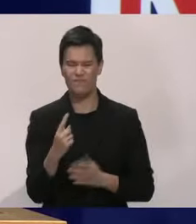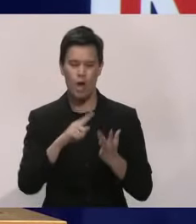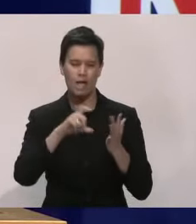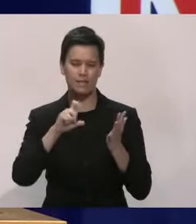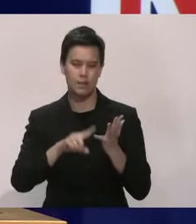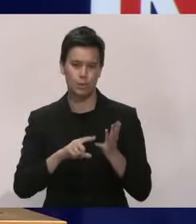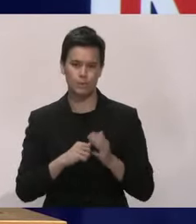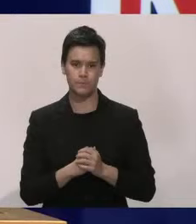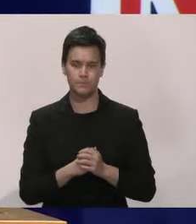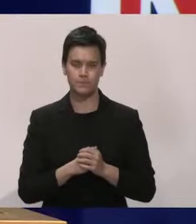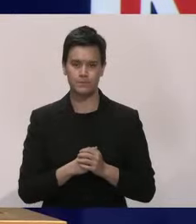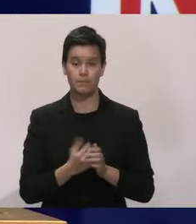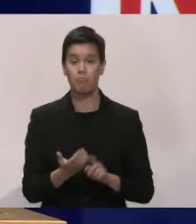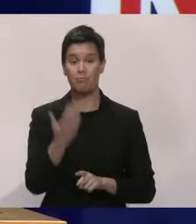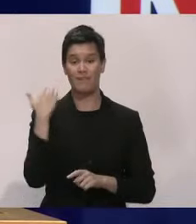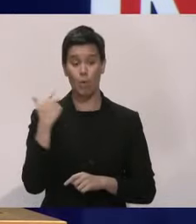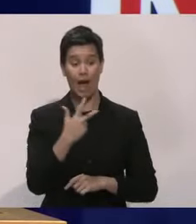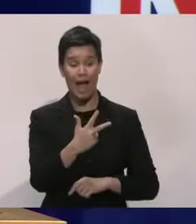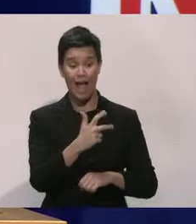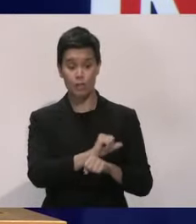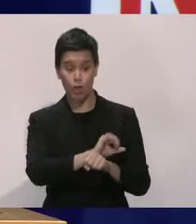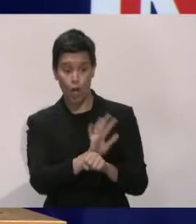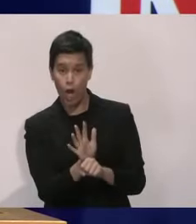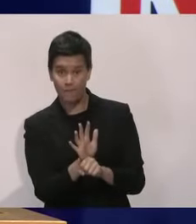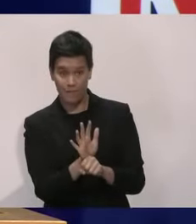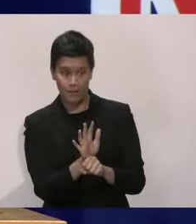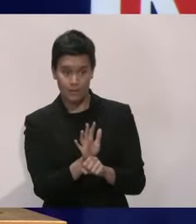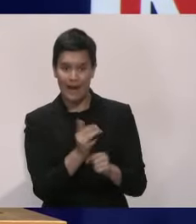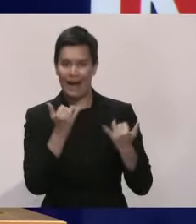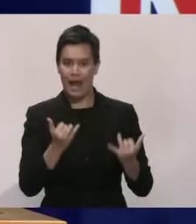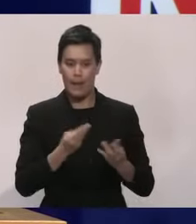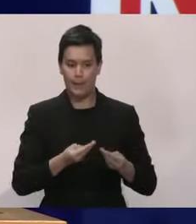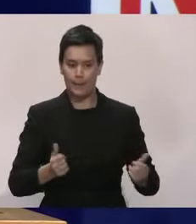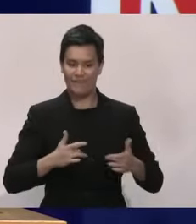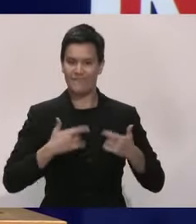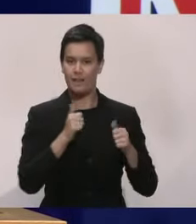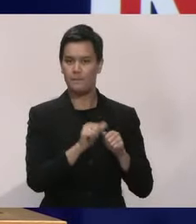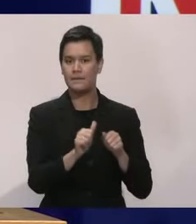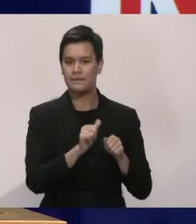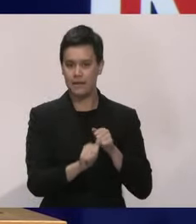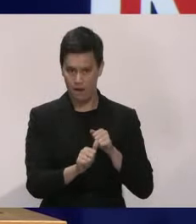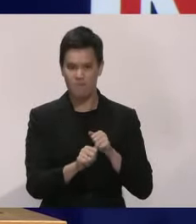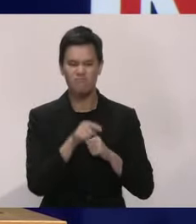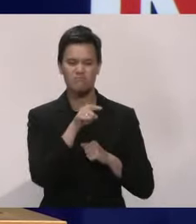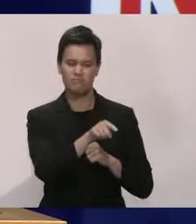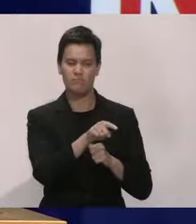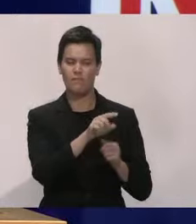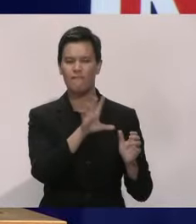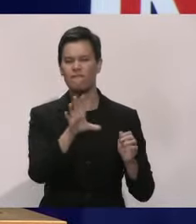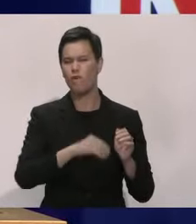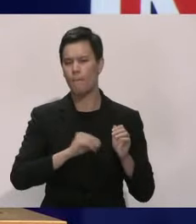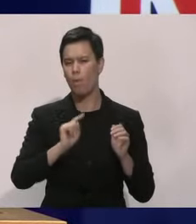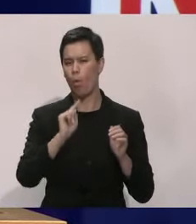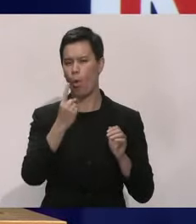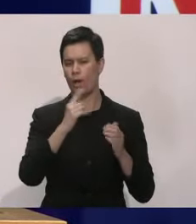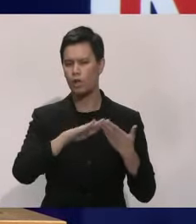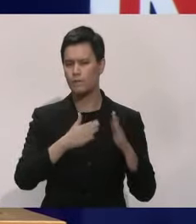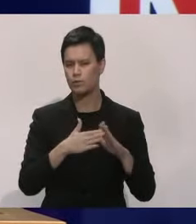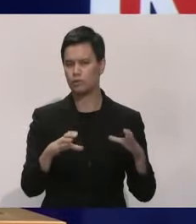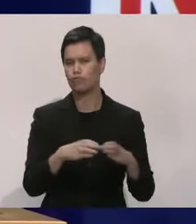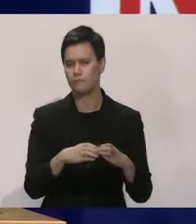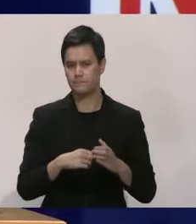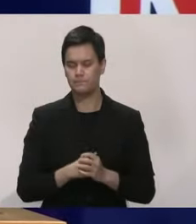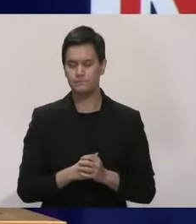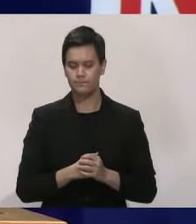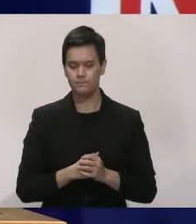Eight previously reported cases are now considered to have recovered and they are all community cases. With today's